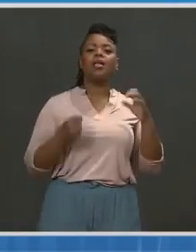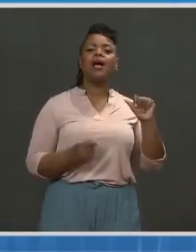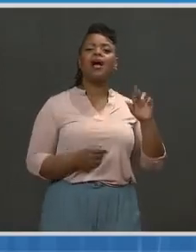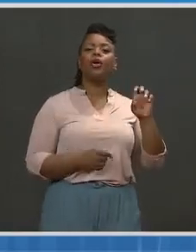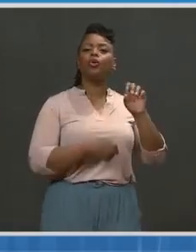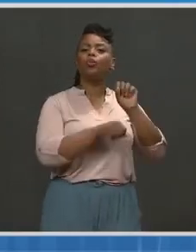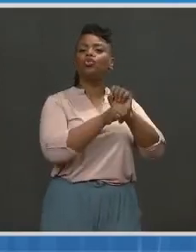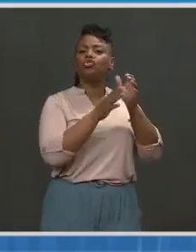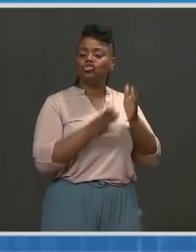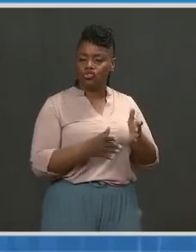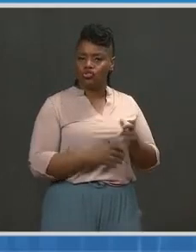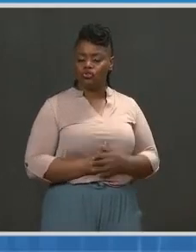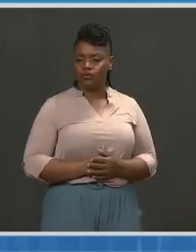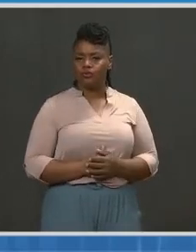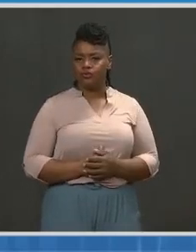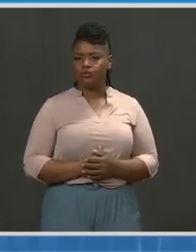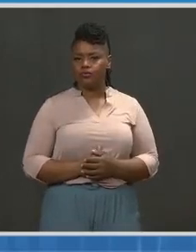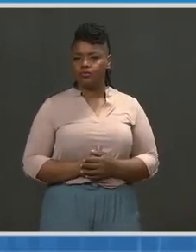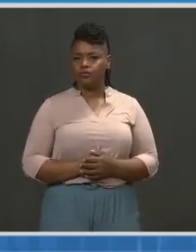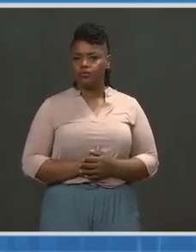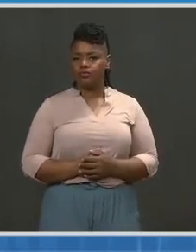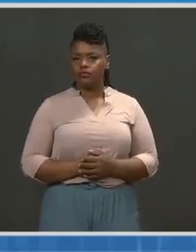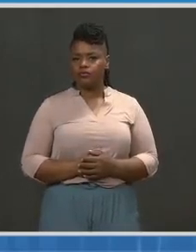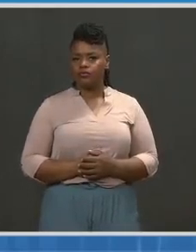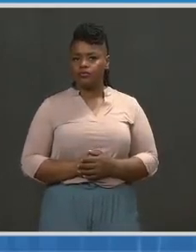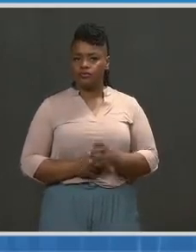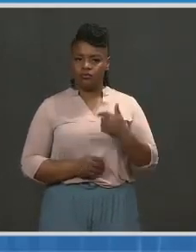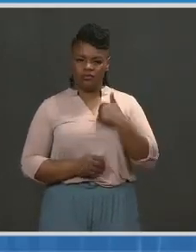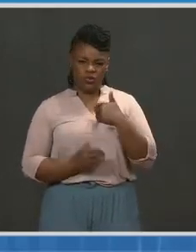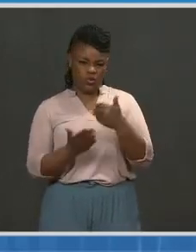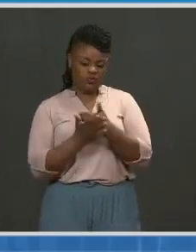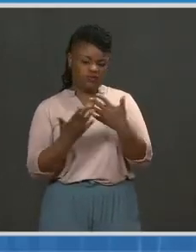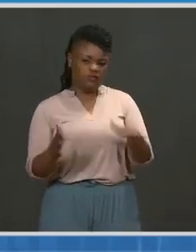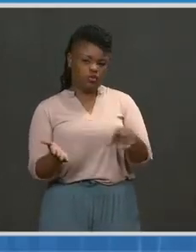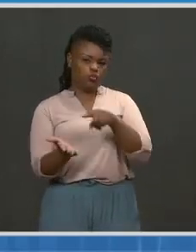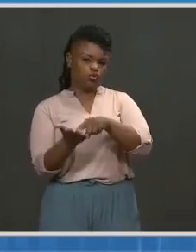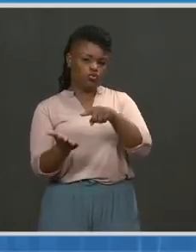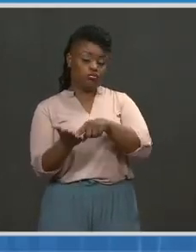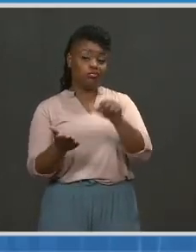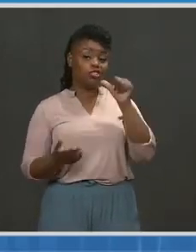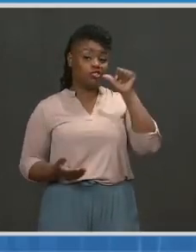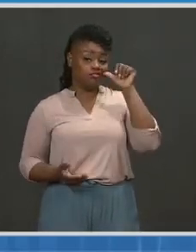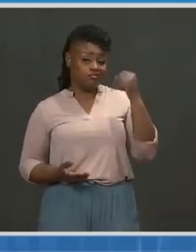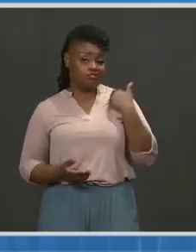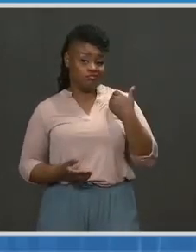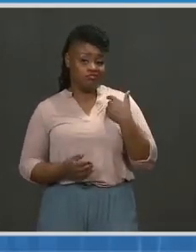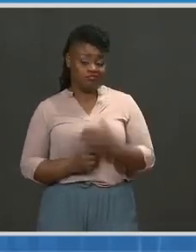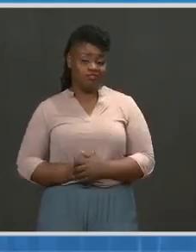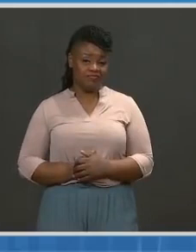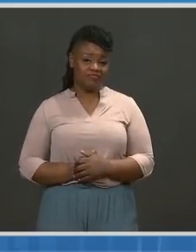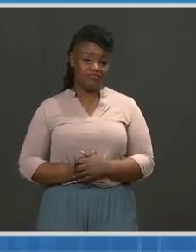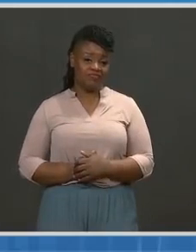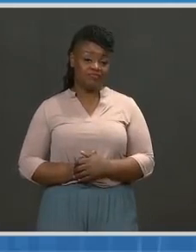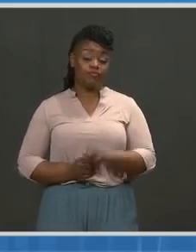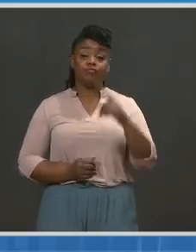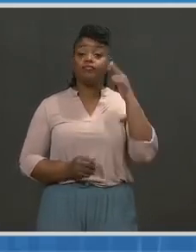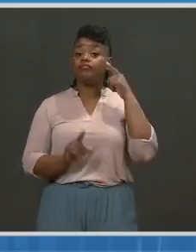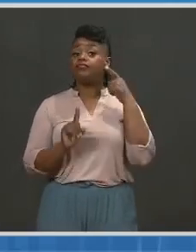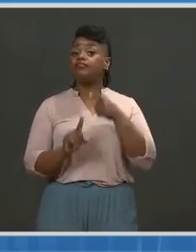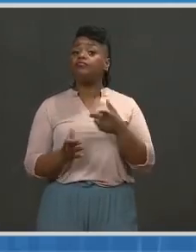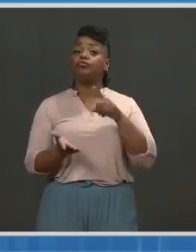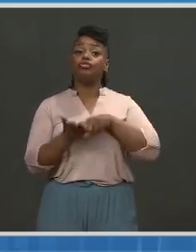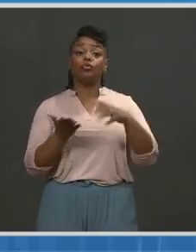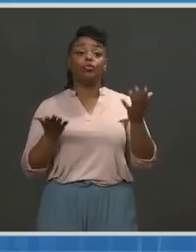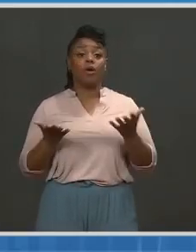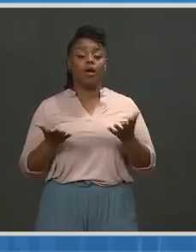reports that came out yesterday online in the New England Journal of Medicine. Next slide. In